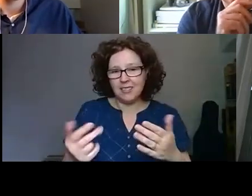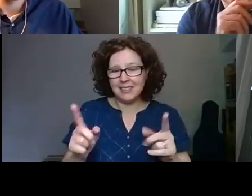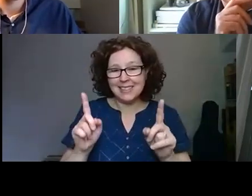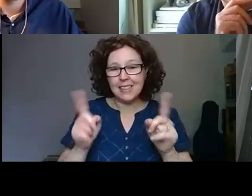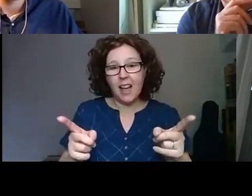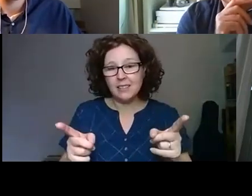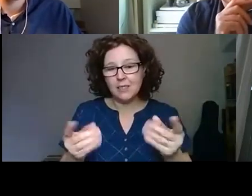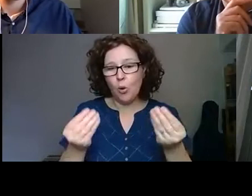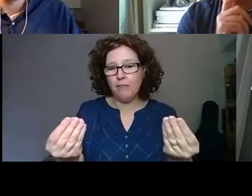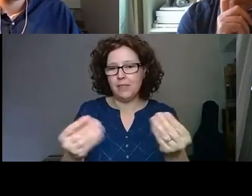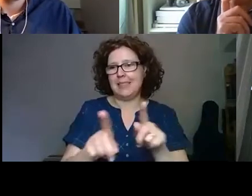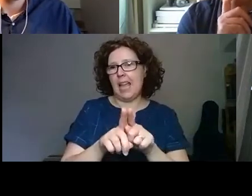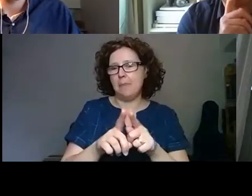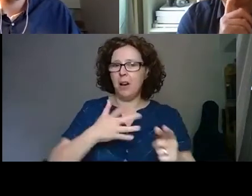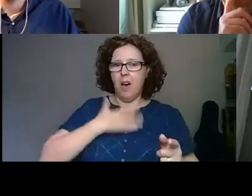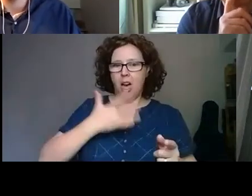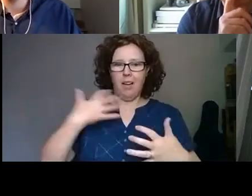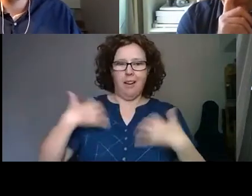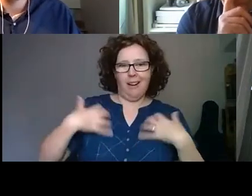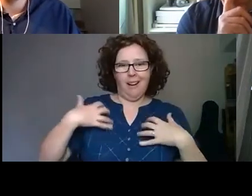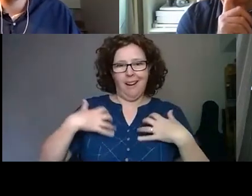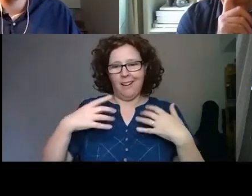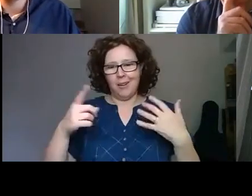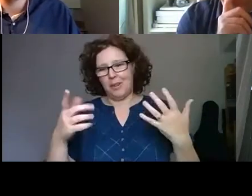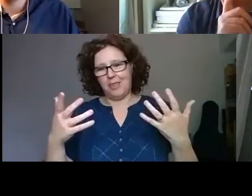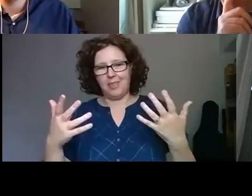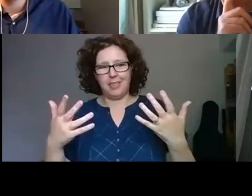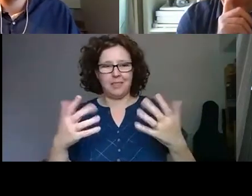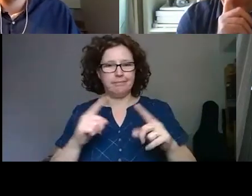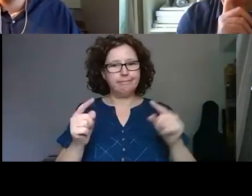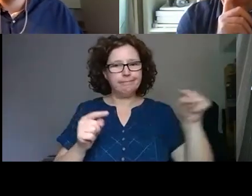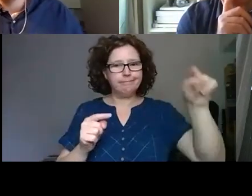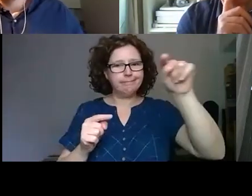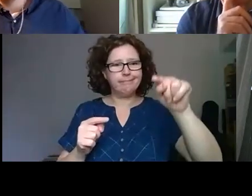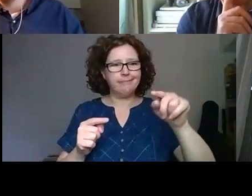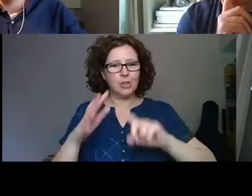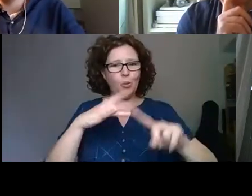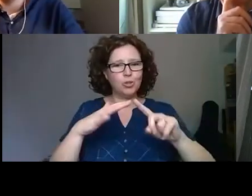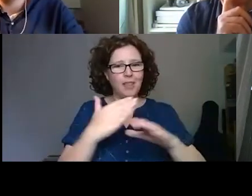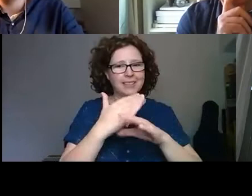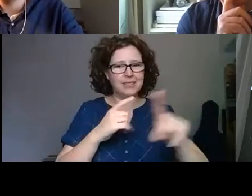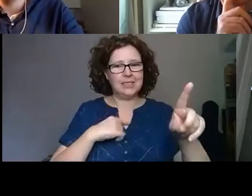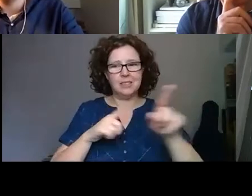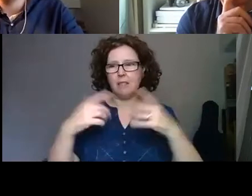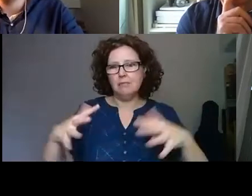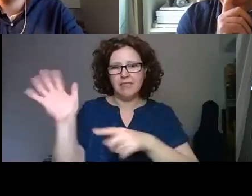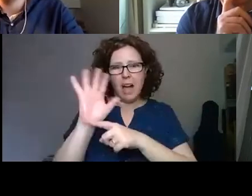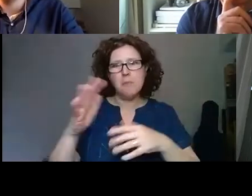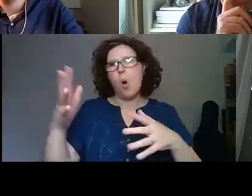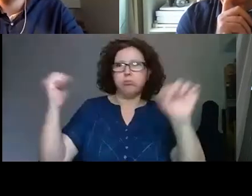entertainment or excitement compared with other kinds of social activity or entertainment. So